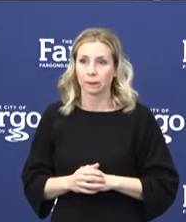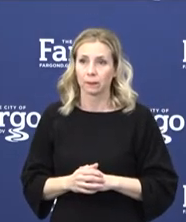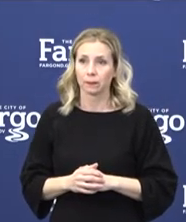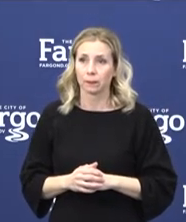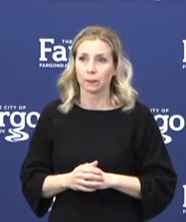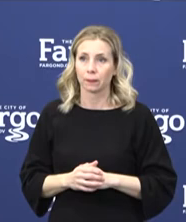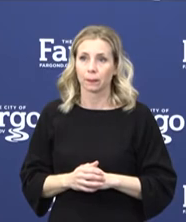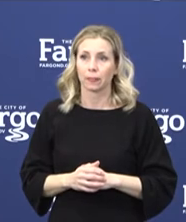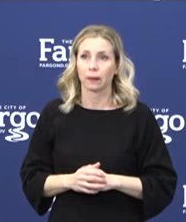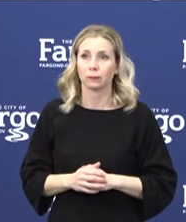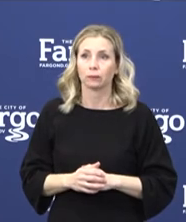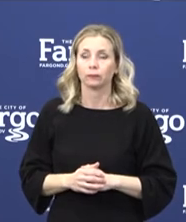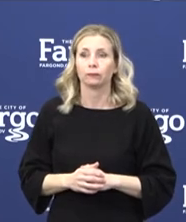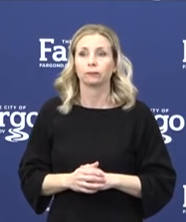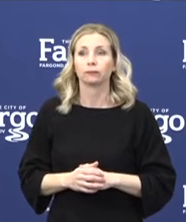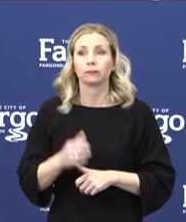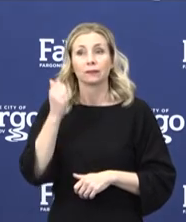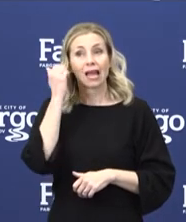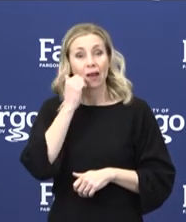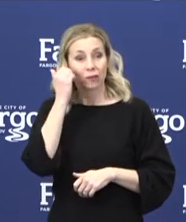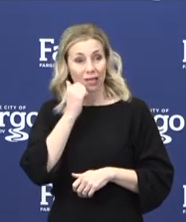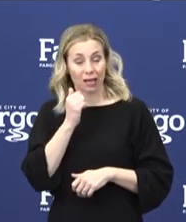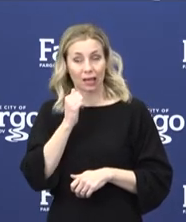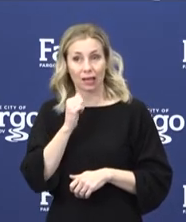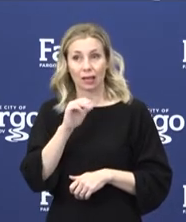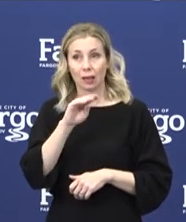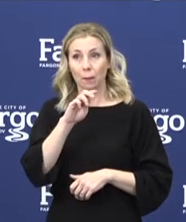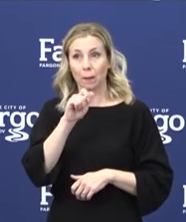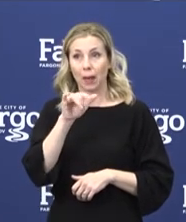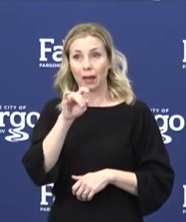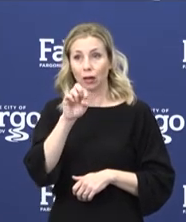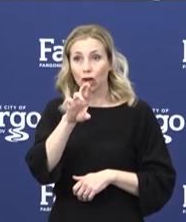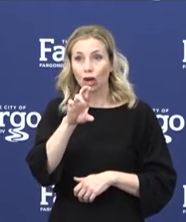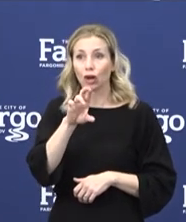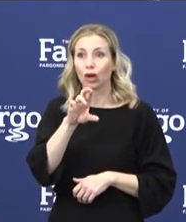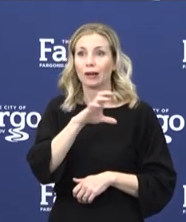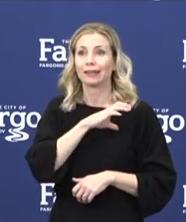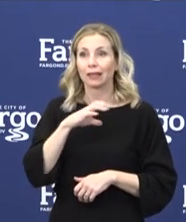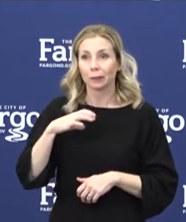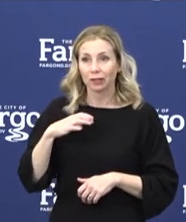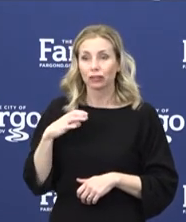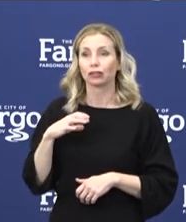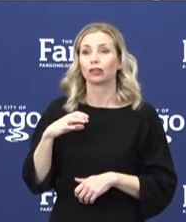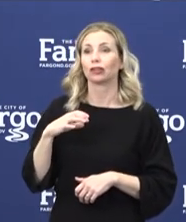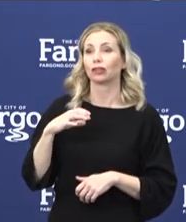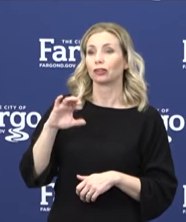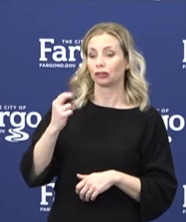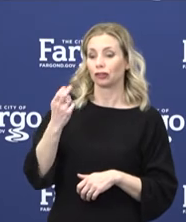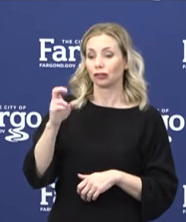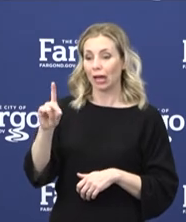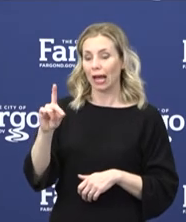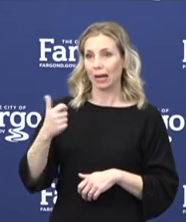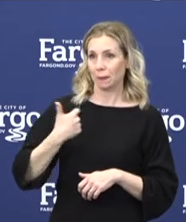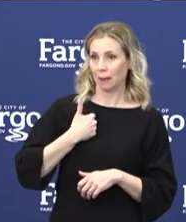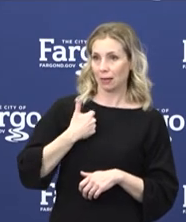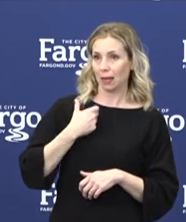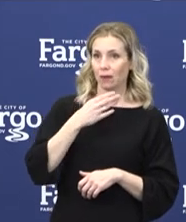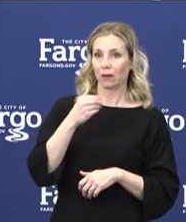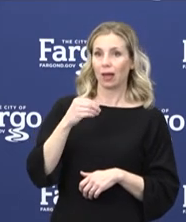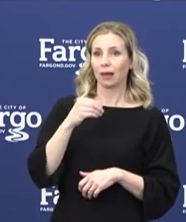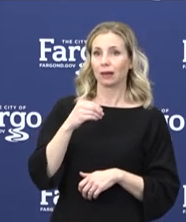On a daily basis, Mayor Mahoney, Commissioner Chad Peterson and myself, along with Mrs. Fleming,